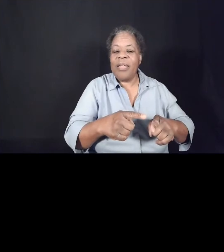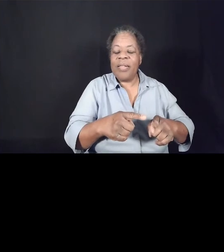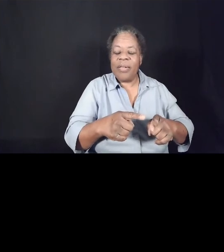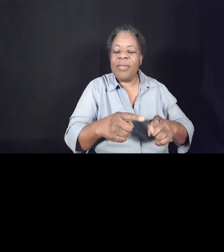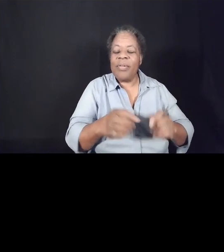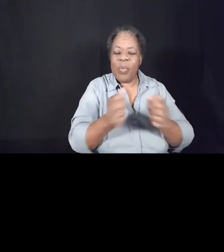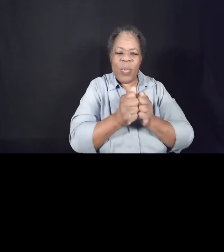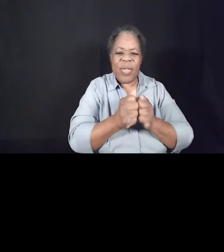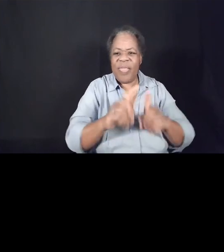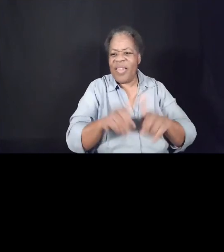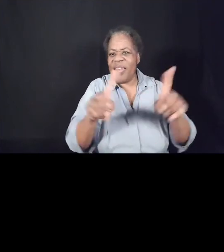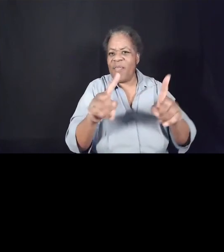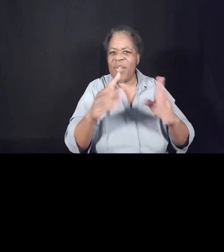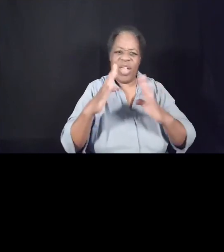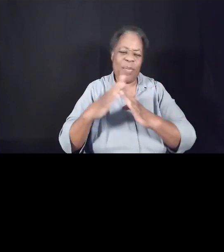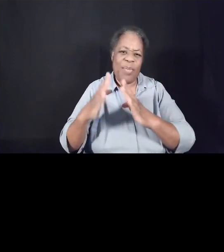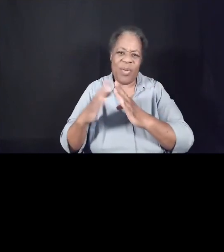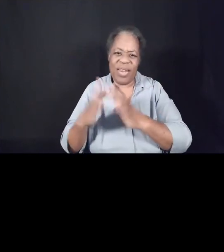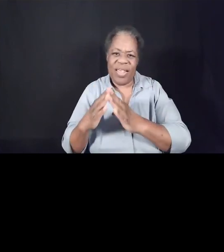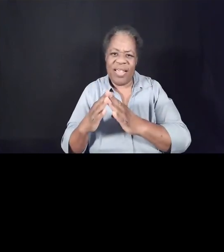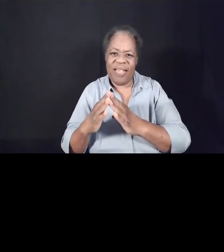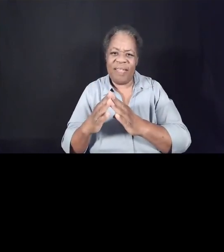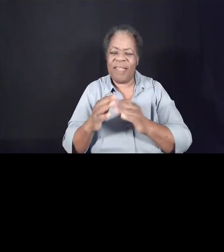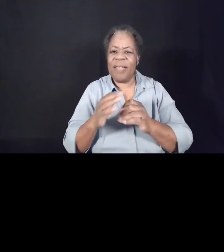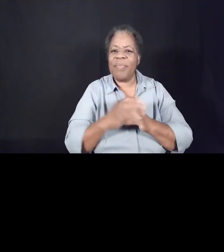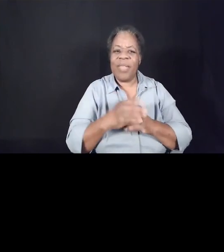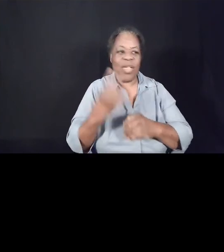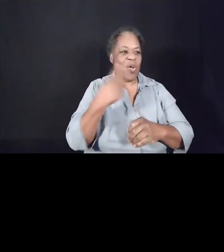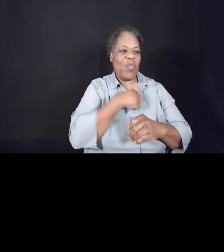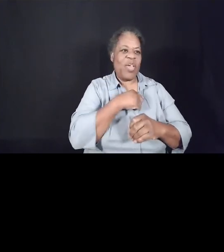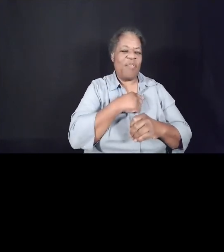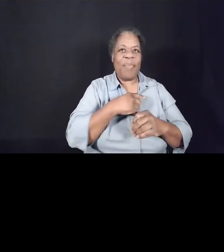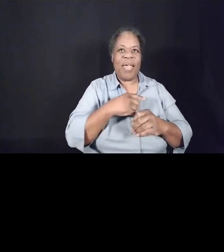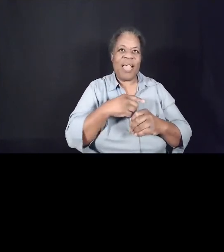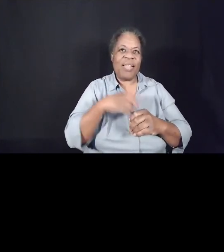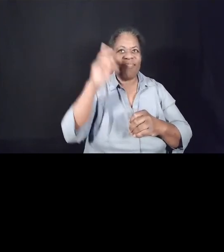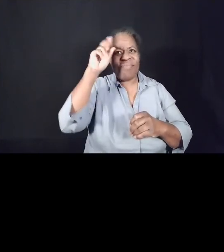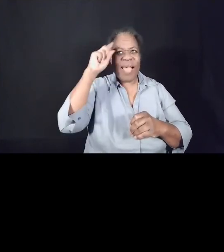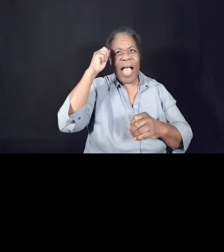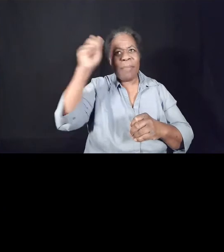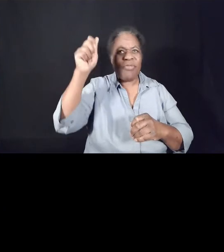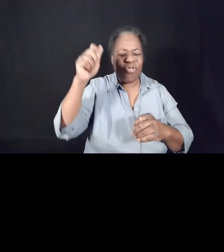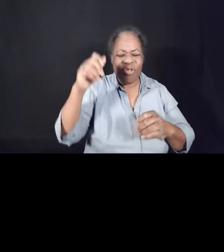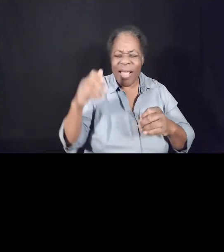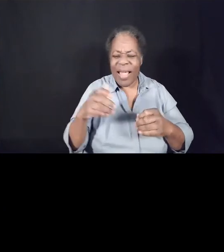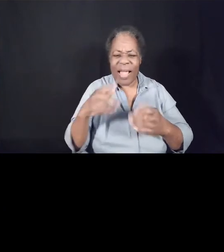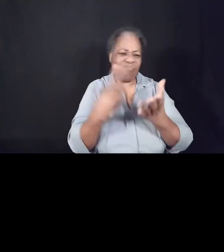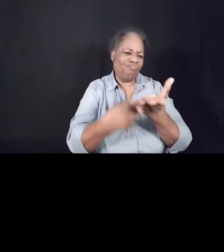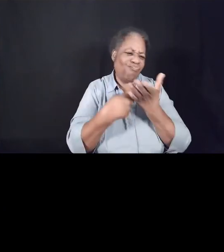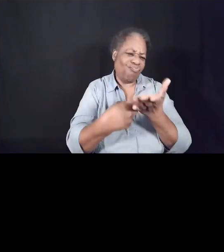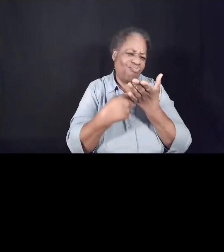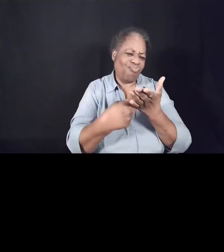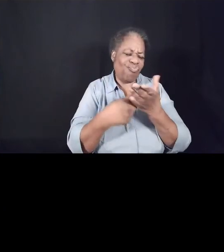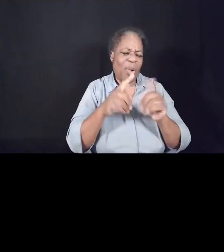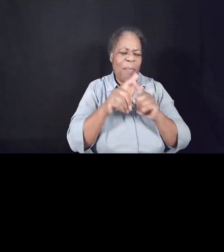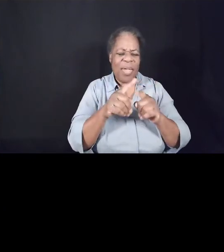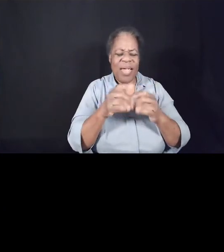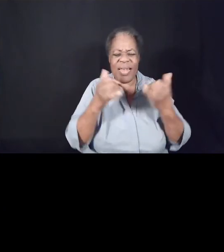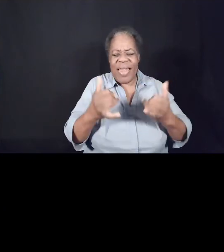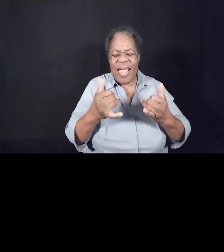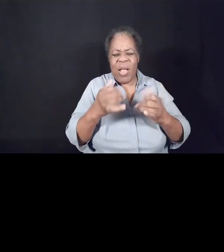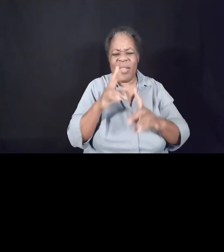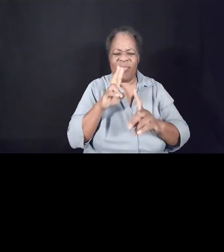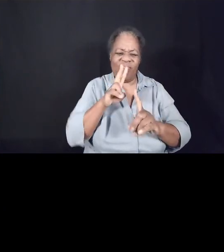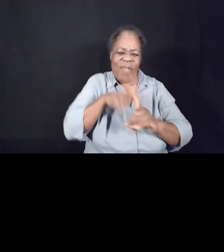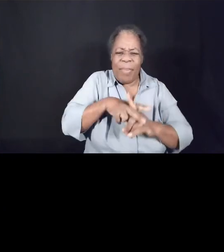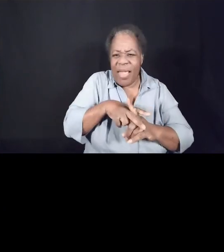been talking pretty high level kind of abstract so let's get down and real and practical. Can you give us